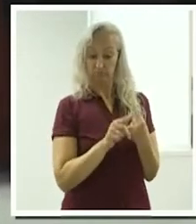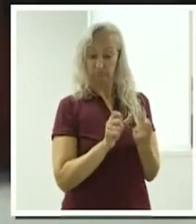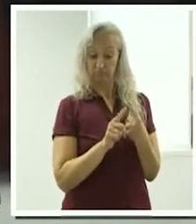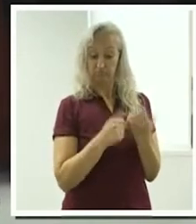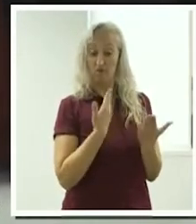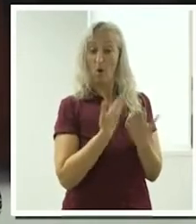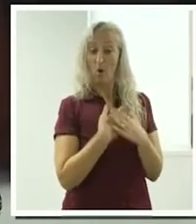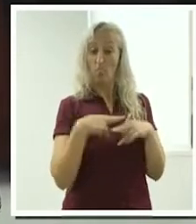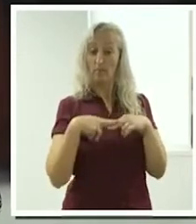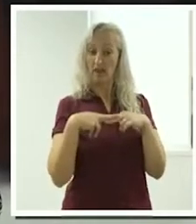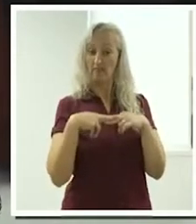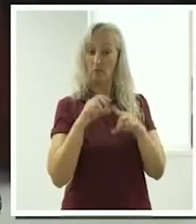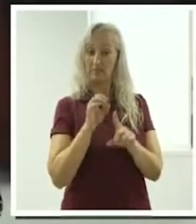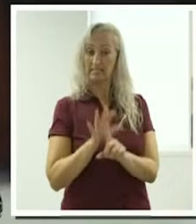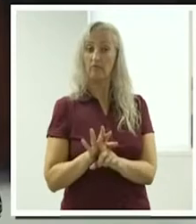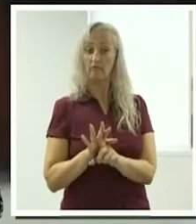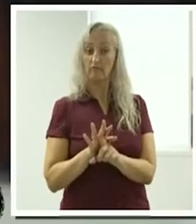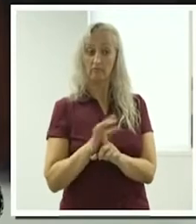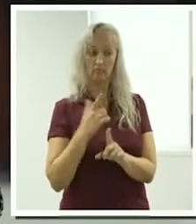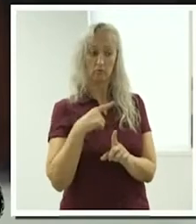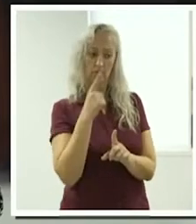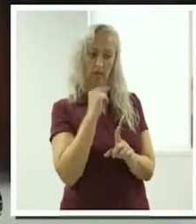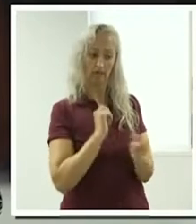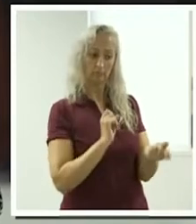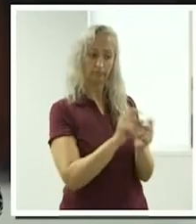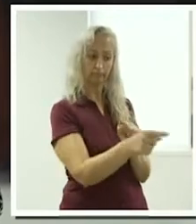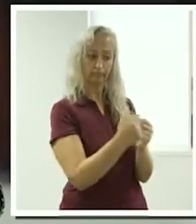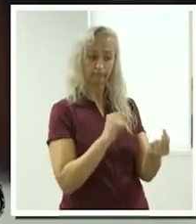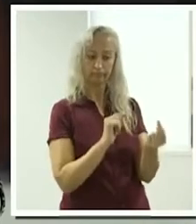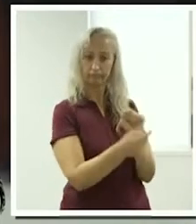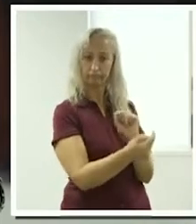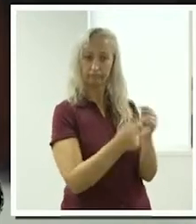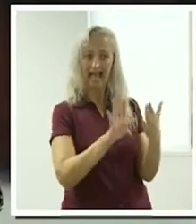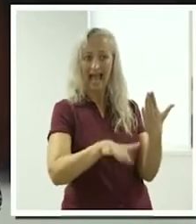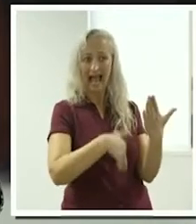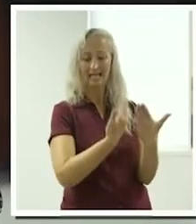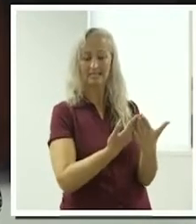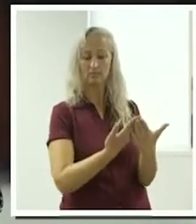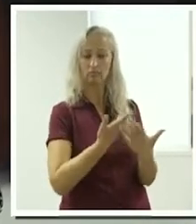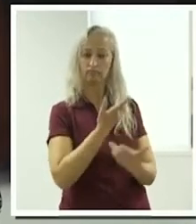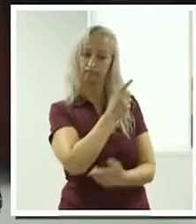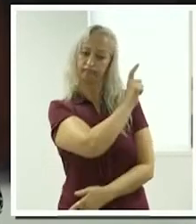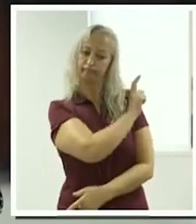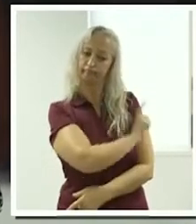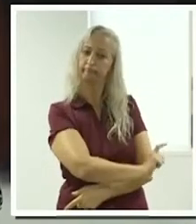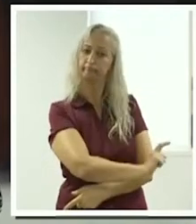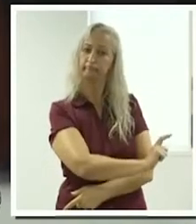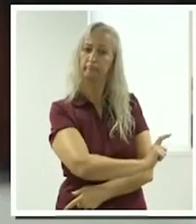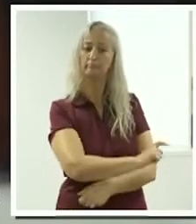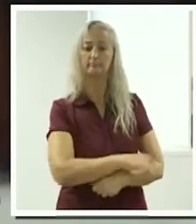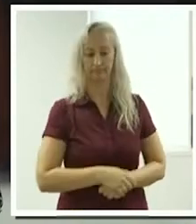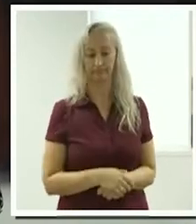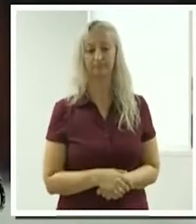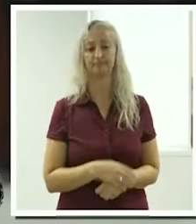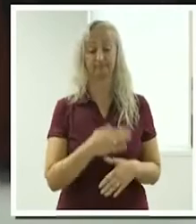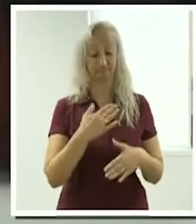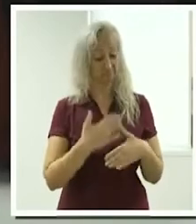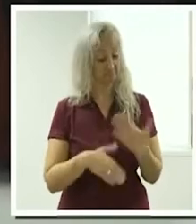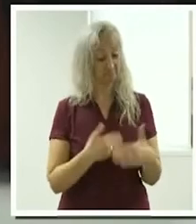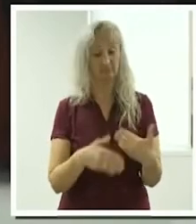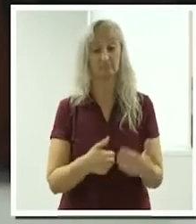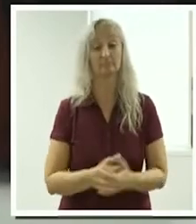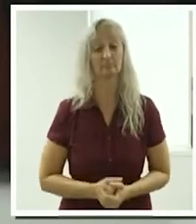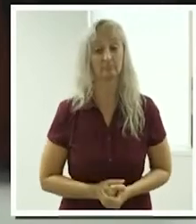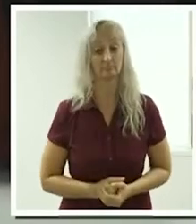gives you the platform to message your client and to discuss their needs on the platform and then I go from there. There's